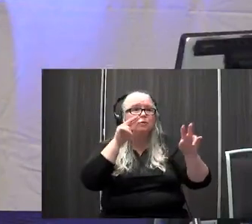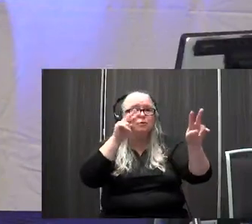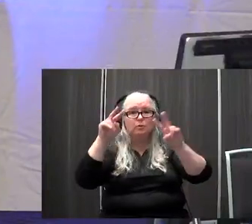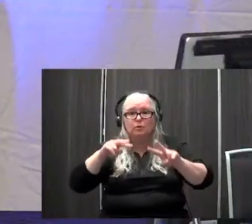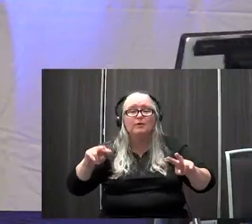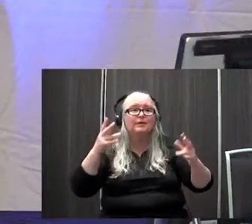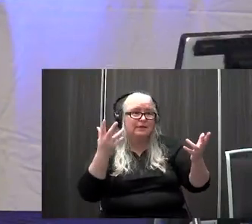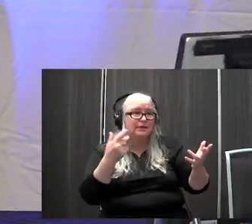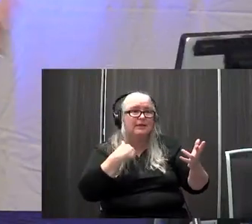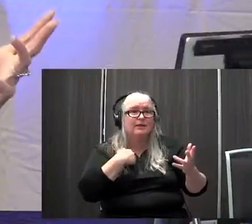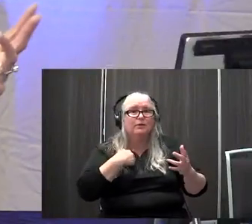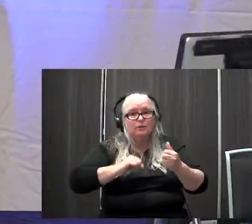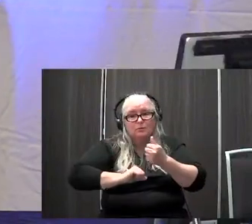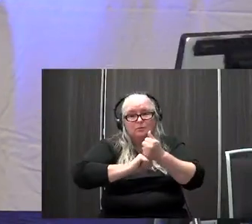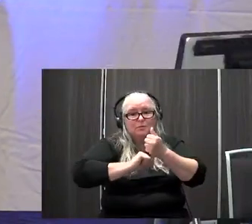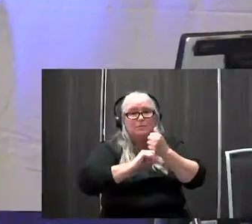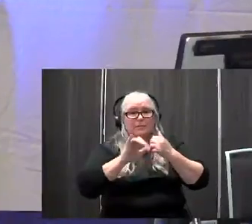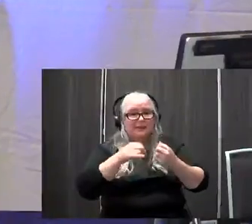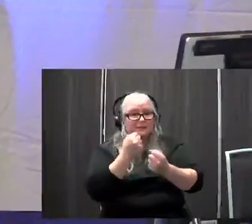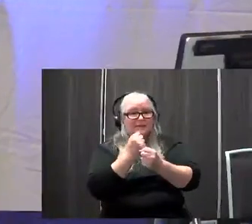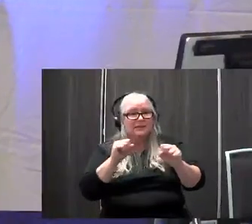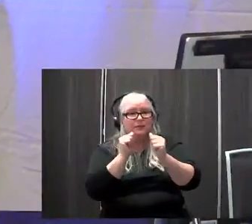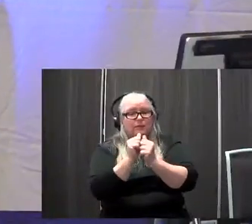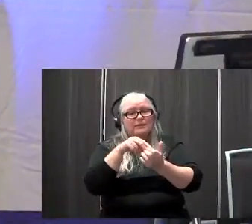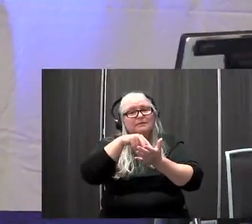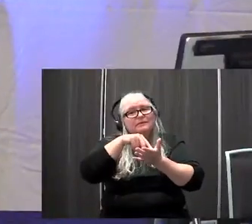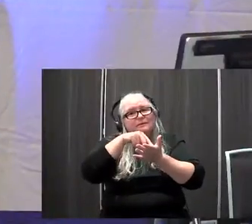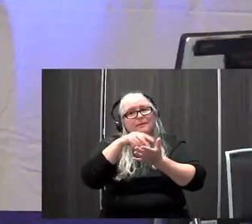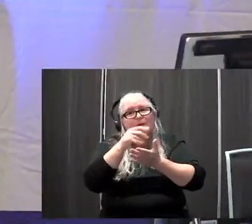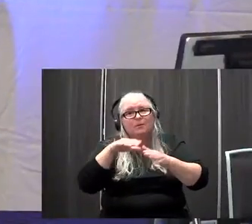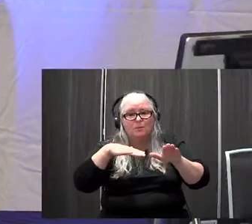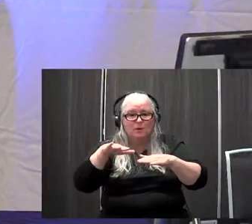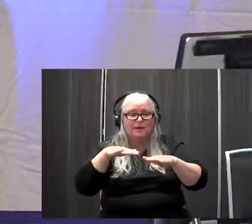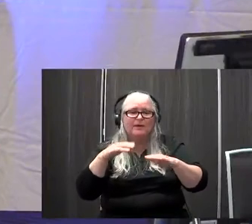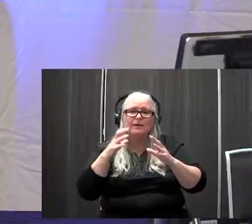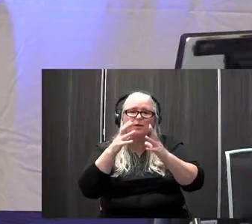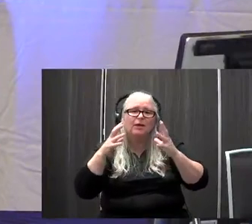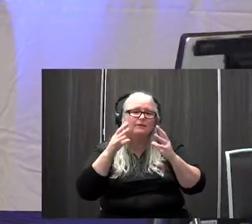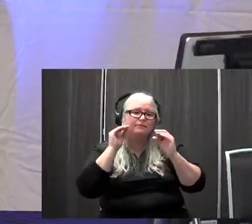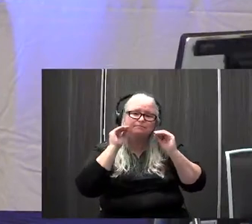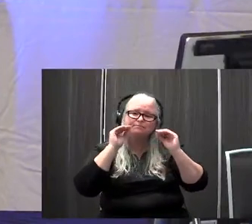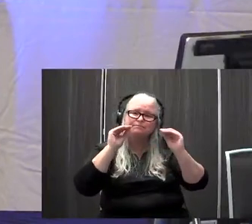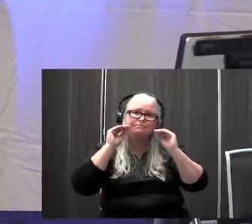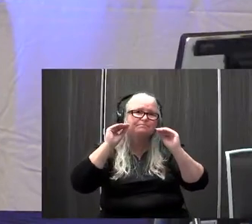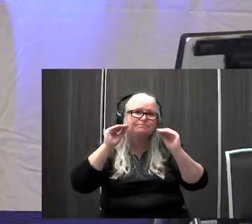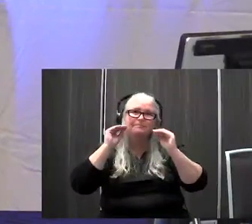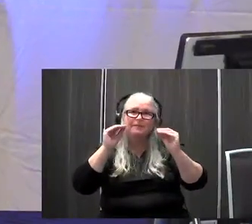instigate and promote that, that safety with standing and walking. So I just do a lot of, a lot of education, um, especially if they're just going to be there for that,